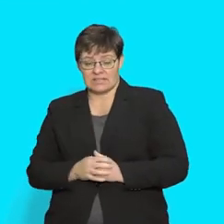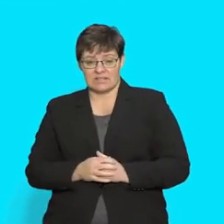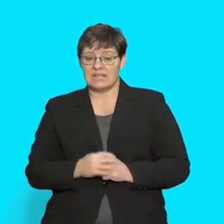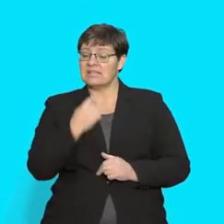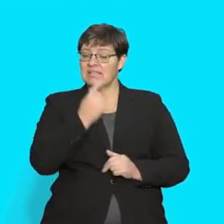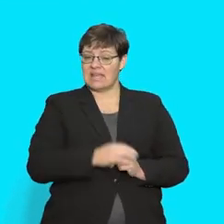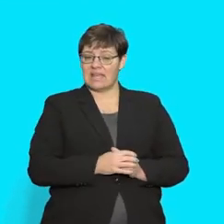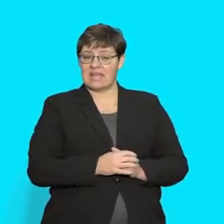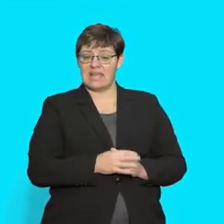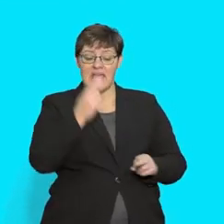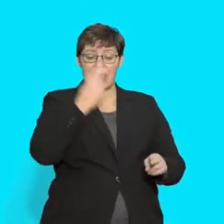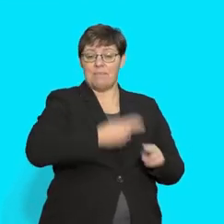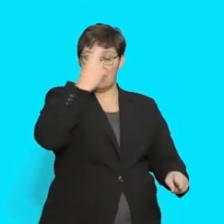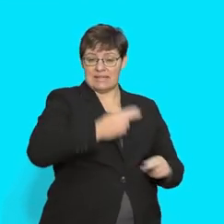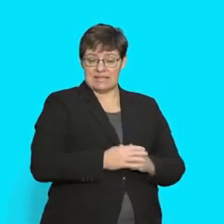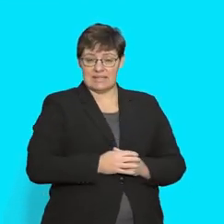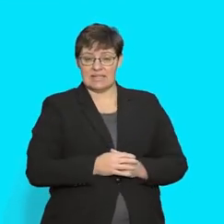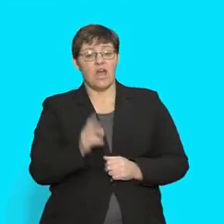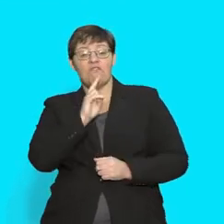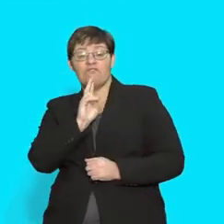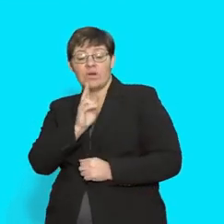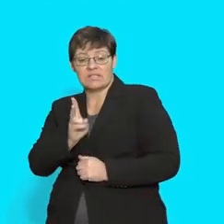immediately voice